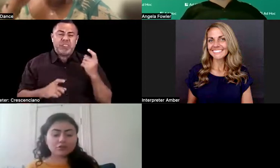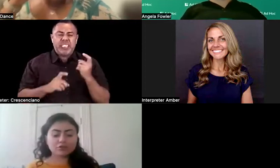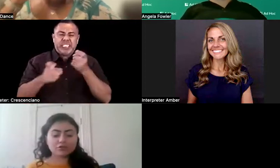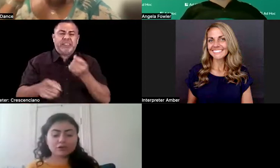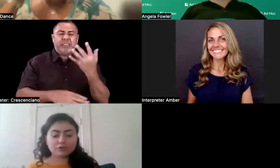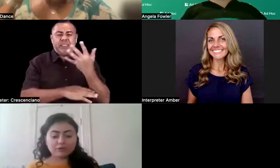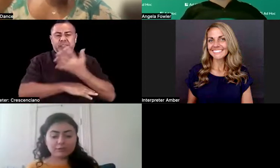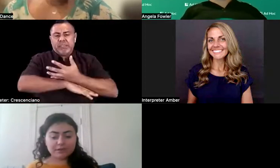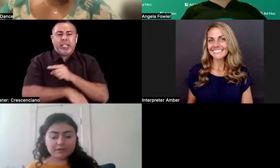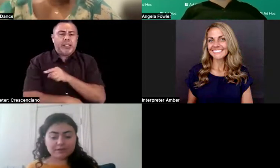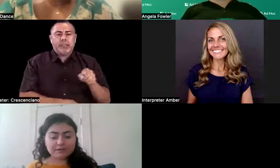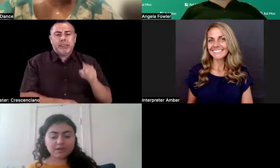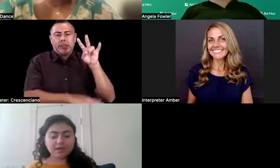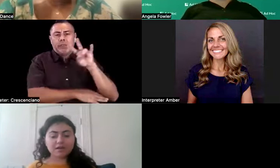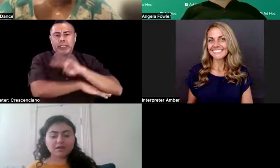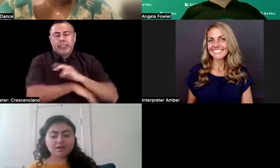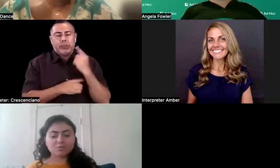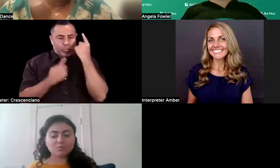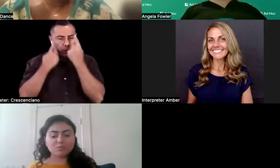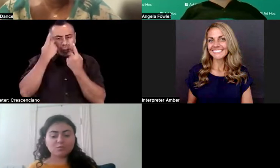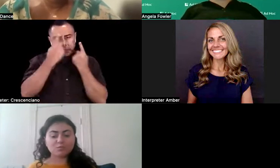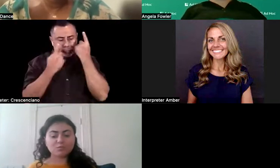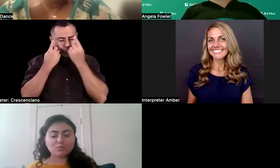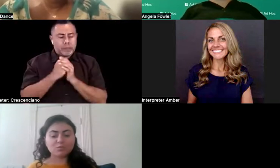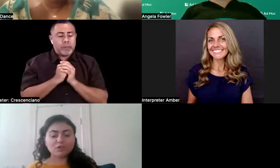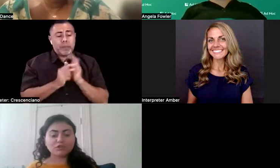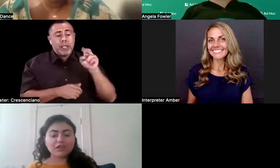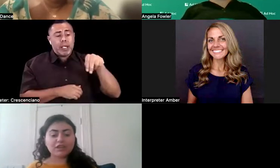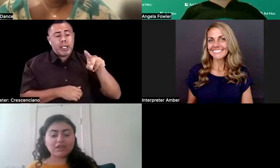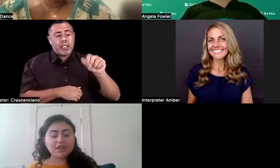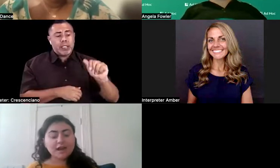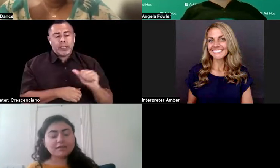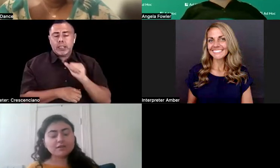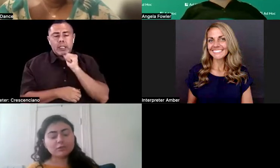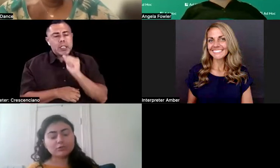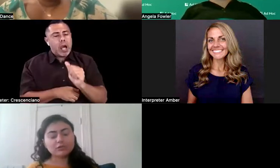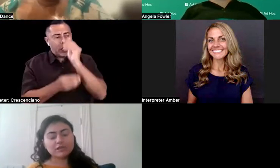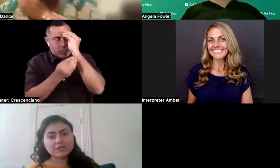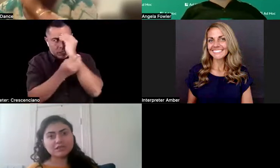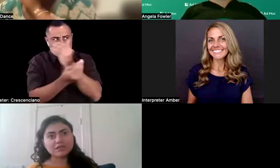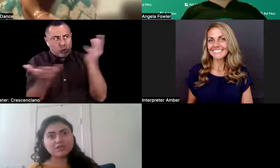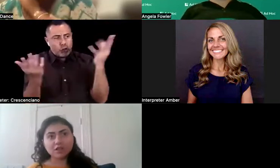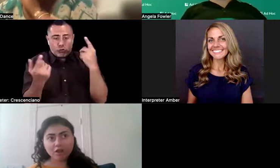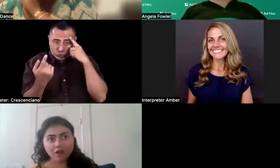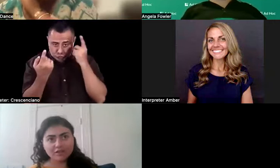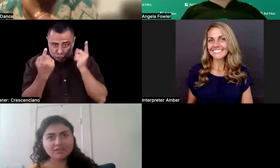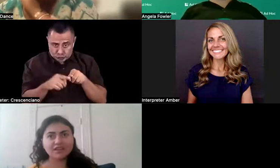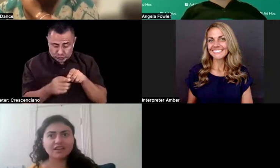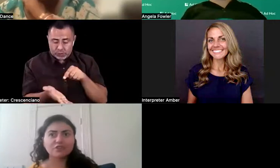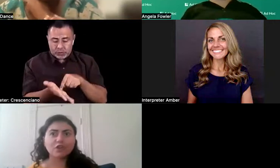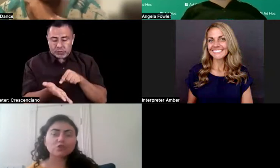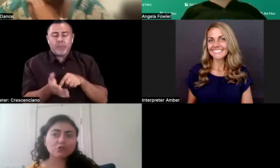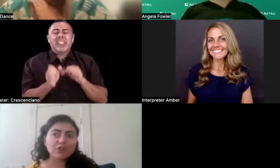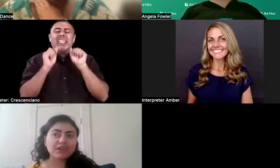non-disclosure agreements. Um, what they can include is this clause